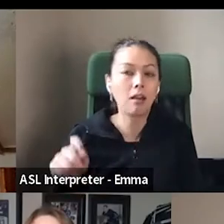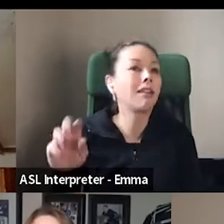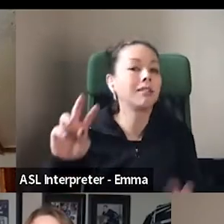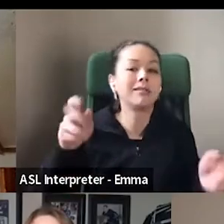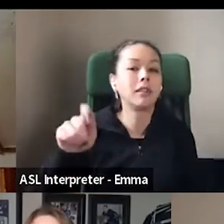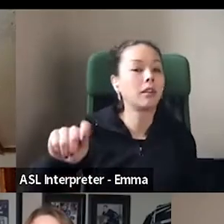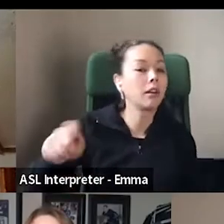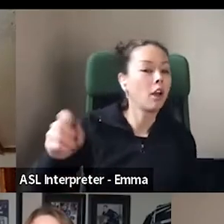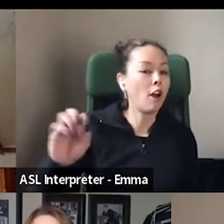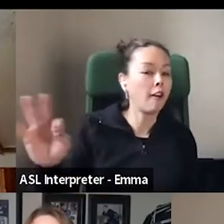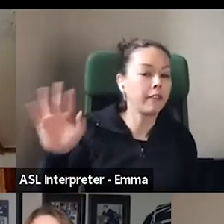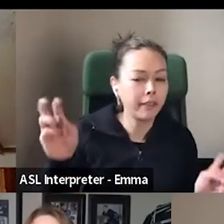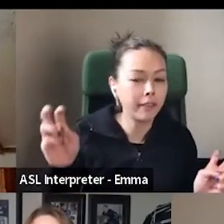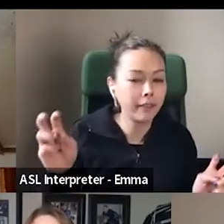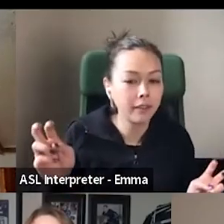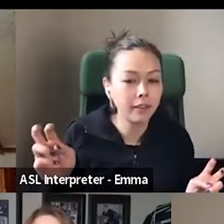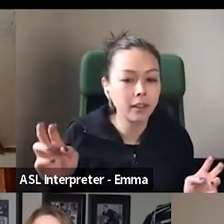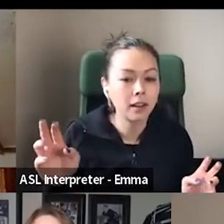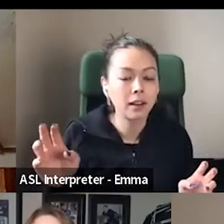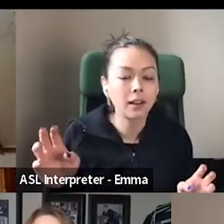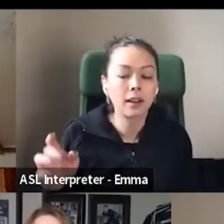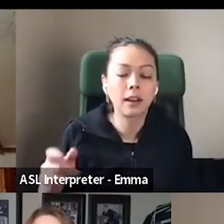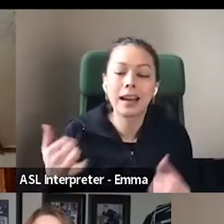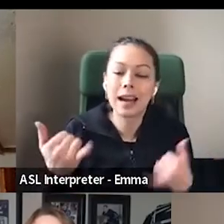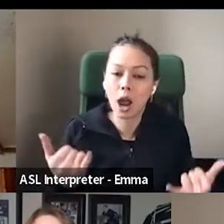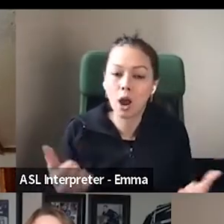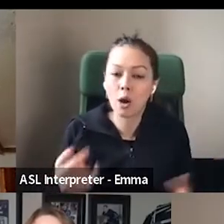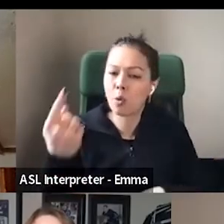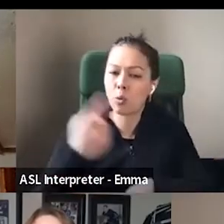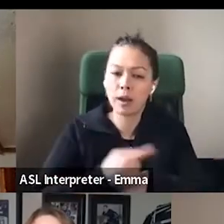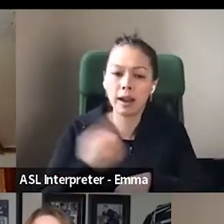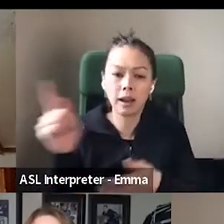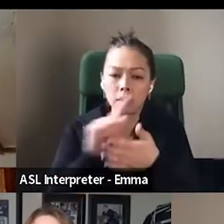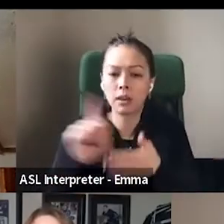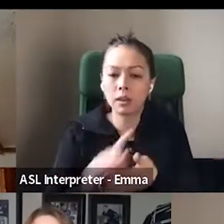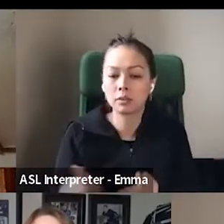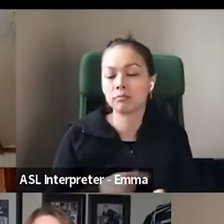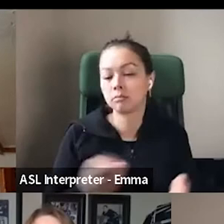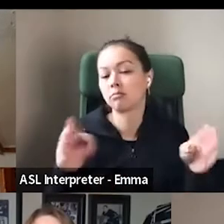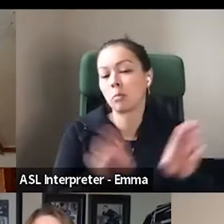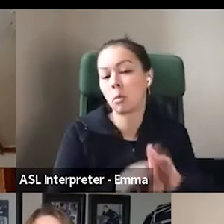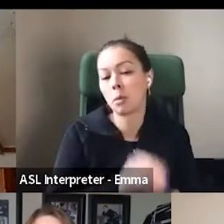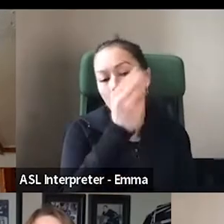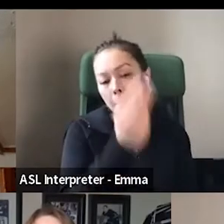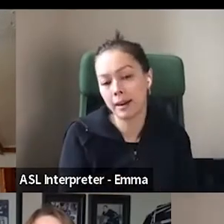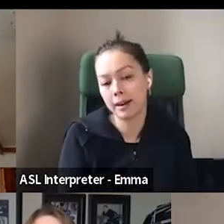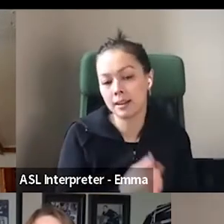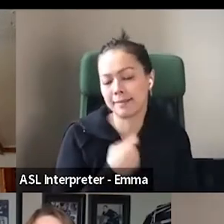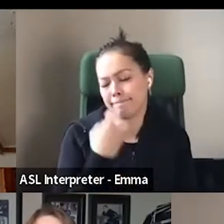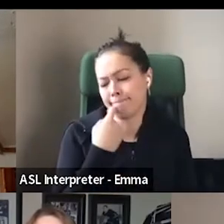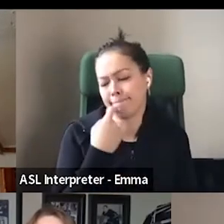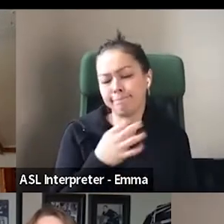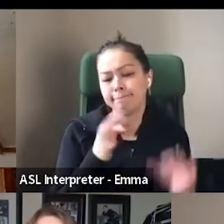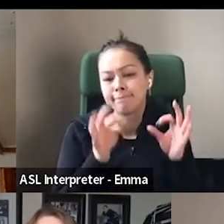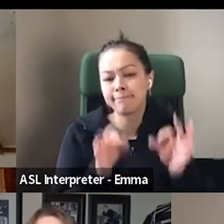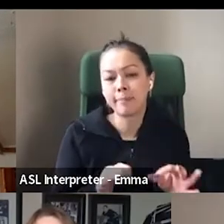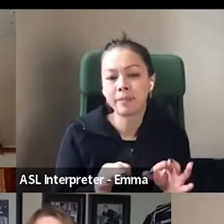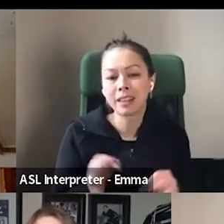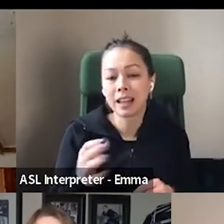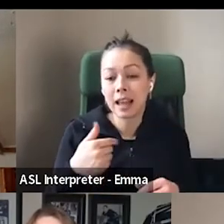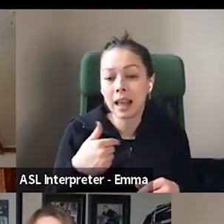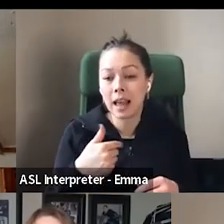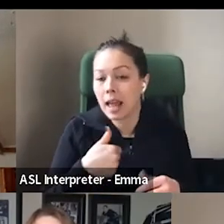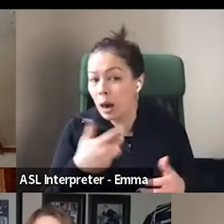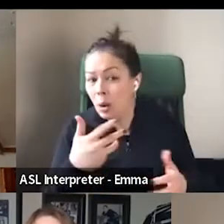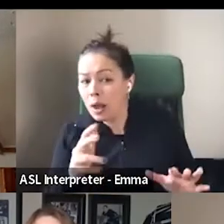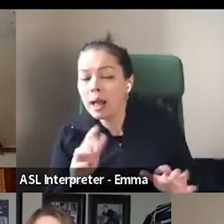I was like, I can't do bookstore stuff, but actually I have to, I like, I just, there's way too much to do. So that, that part of it, uh,